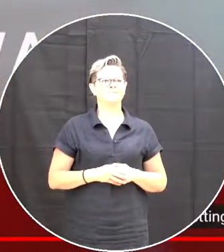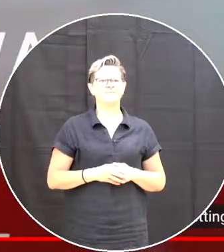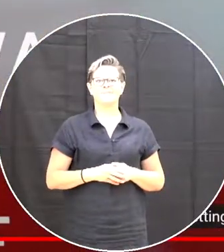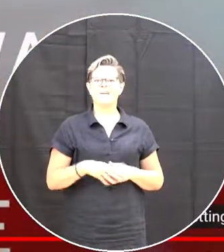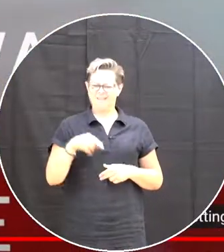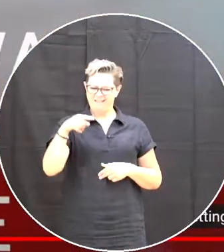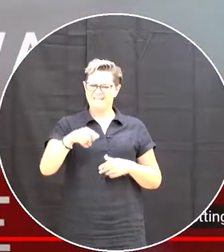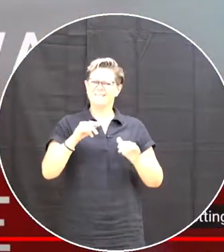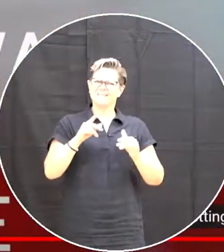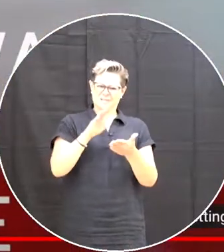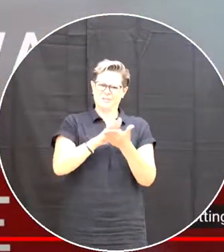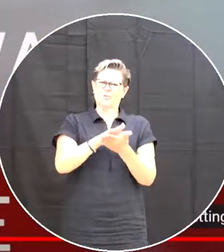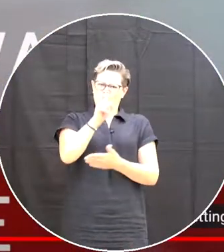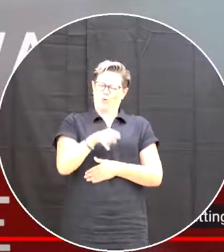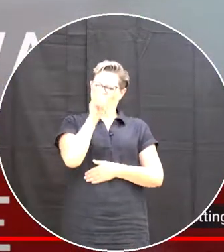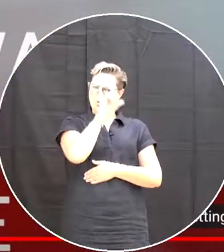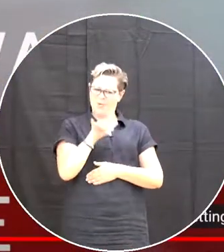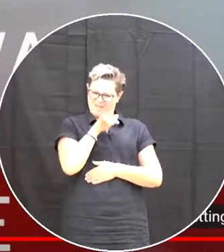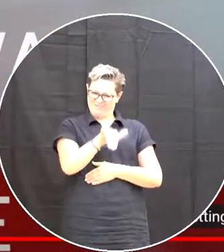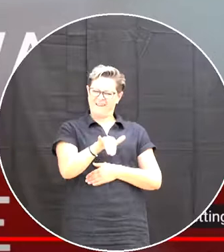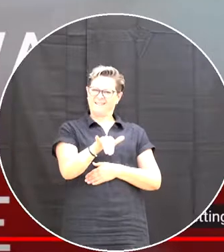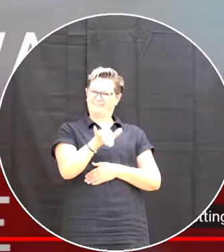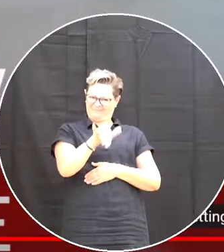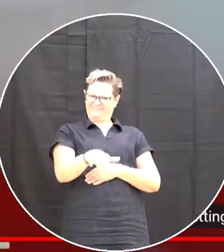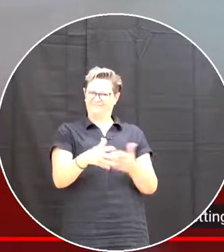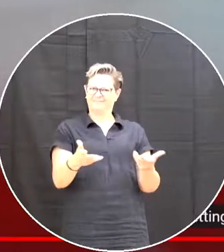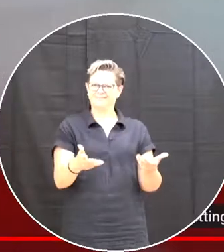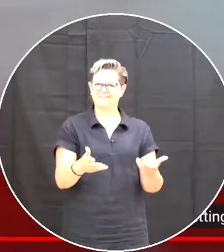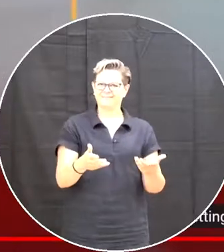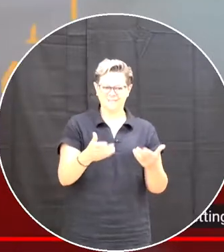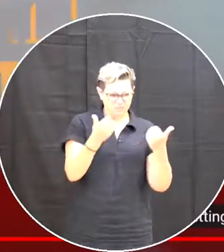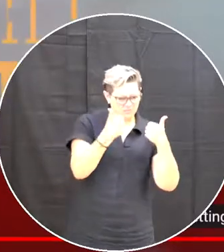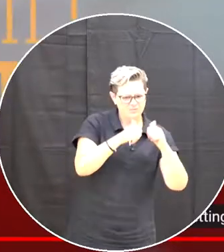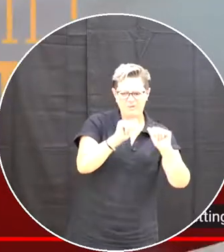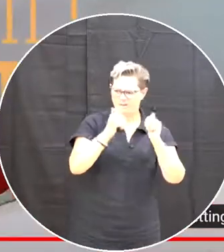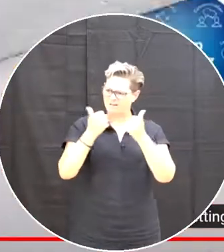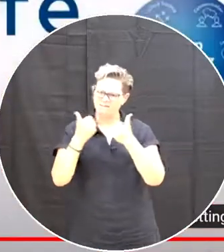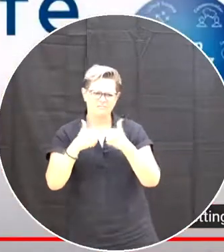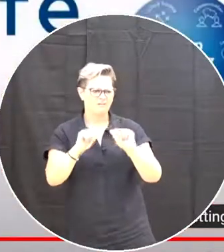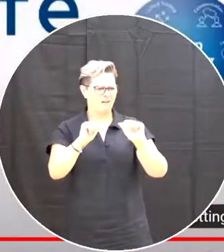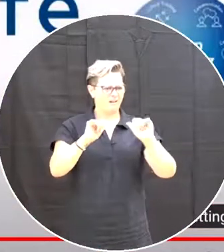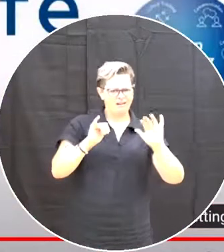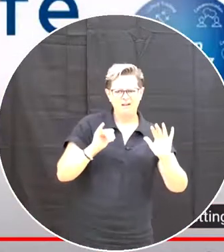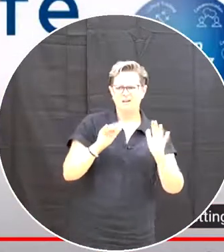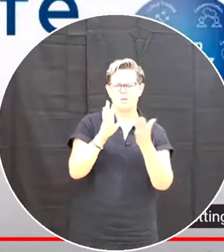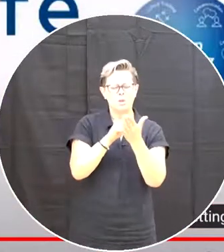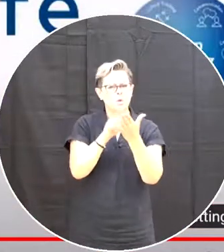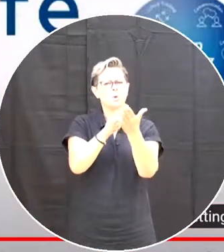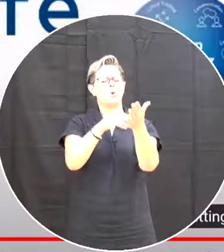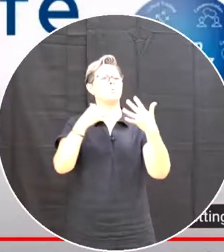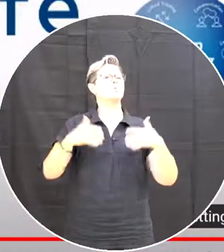way schools should be And spreading it around And trying it out Makes a difference And you students will thank you